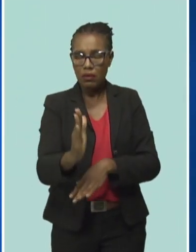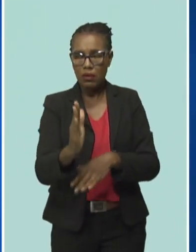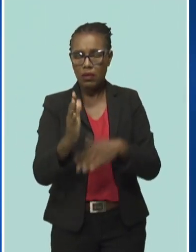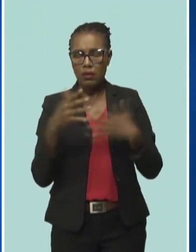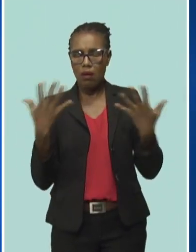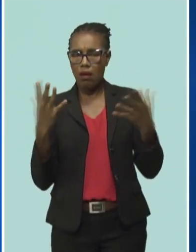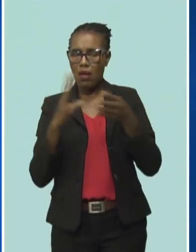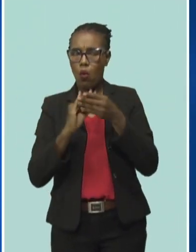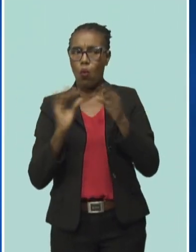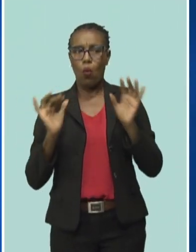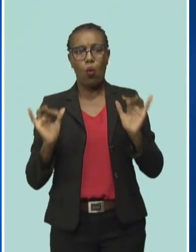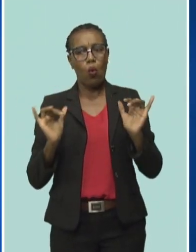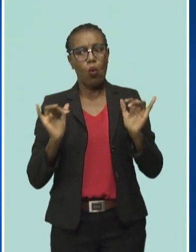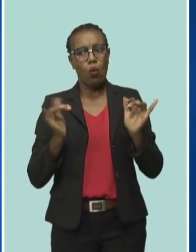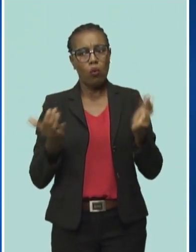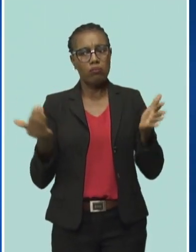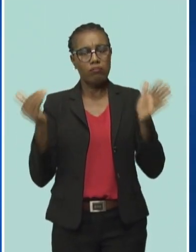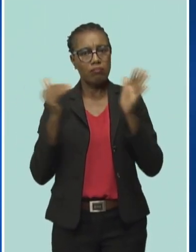happened again?